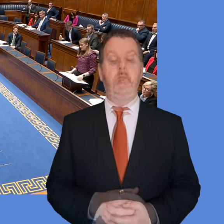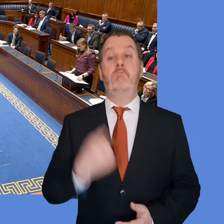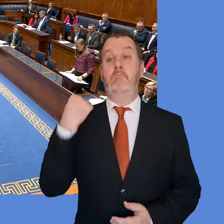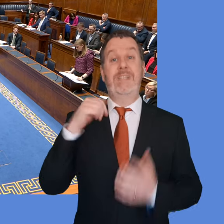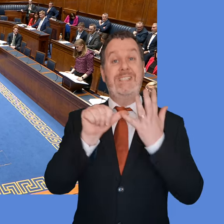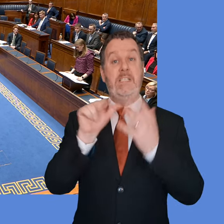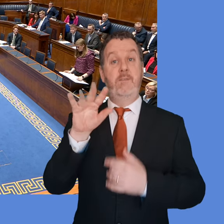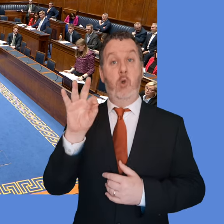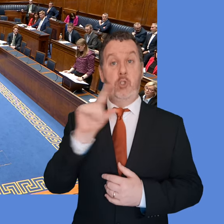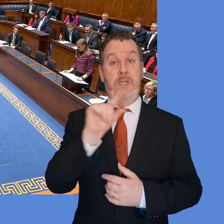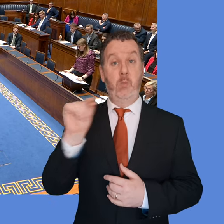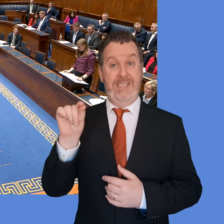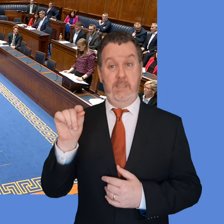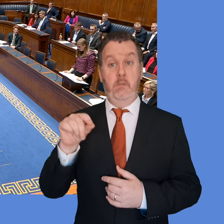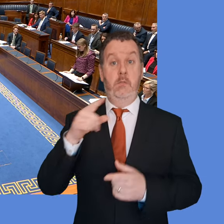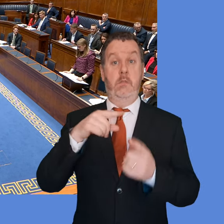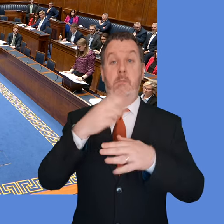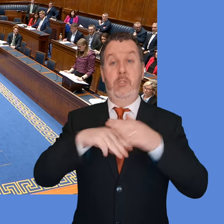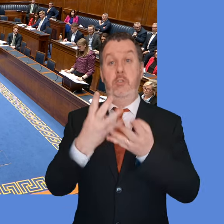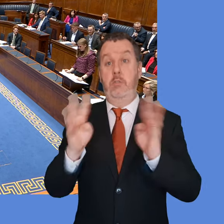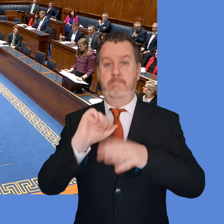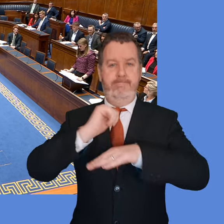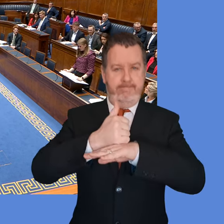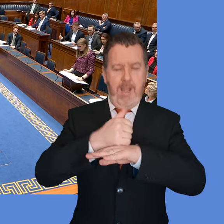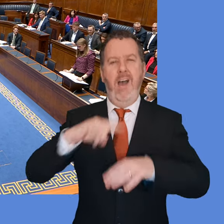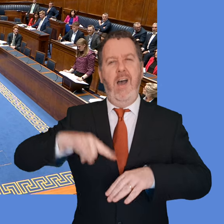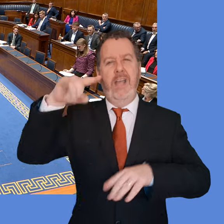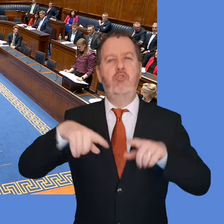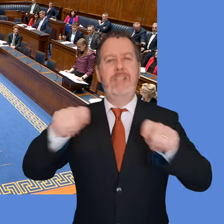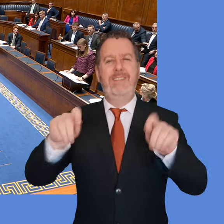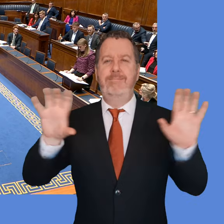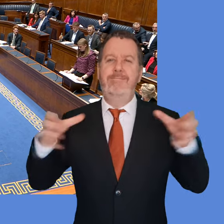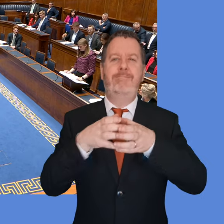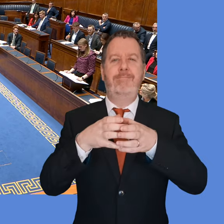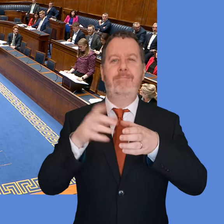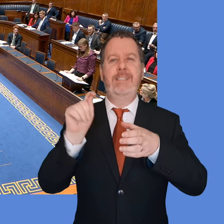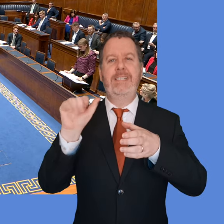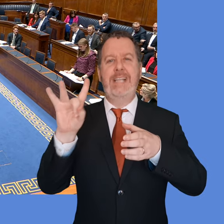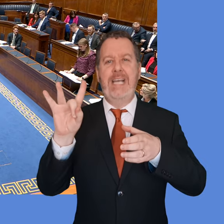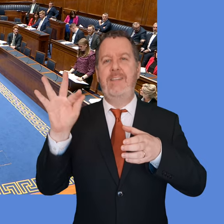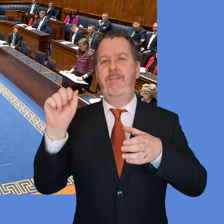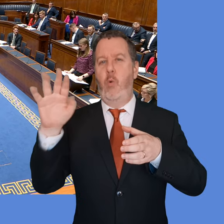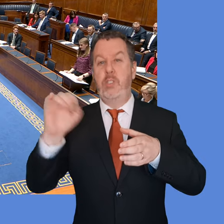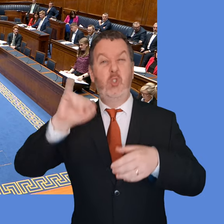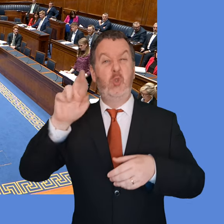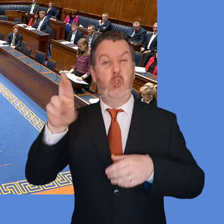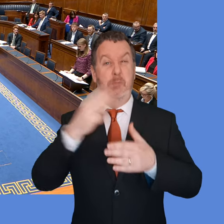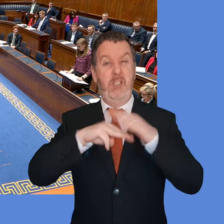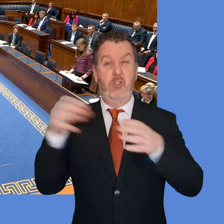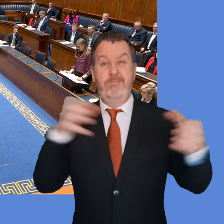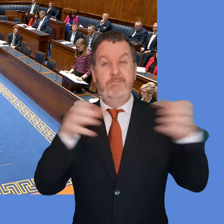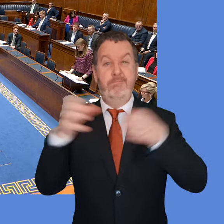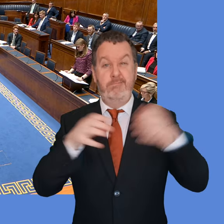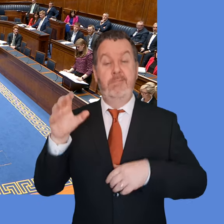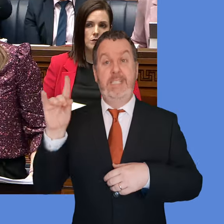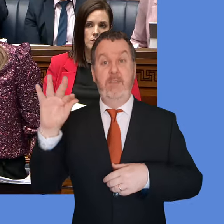On the 6th of August 2020, the executive formed across the Departmental High Street Task Force chaired by the Junior Ministers. The DFC provided the Secretariat.